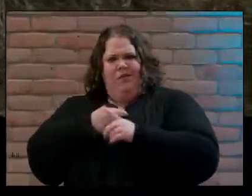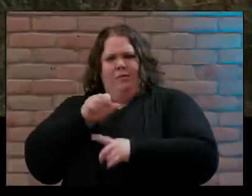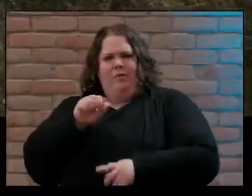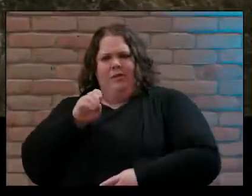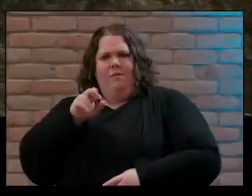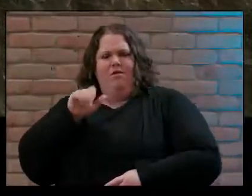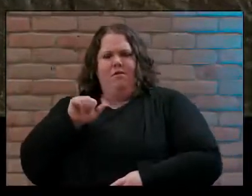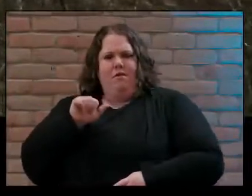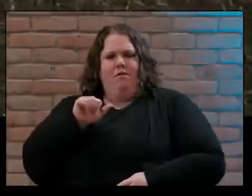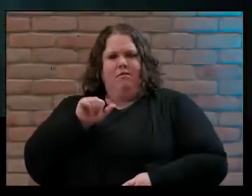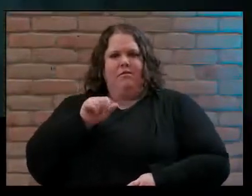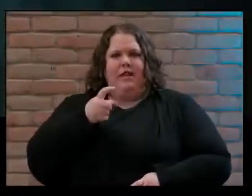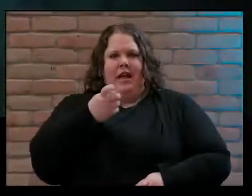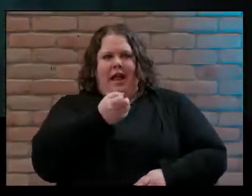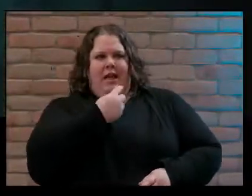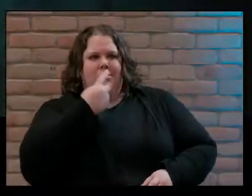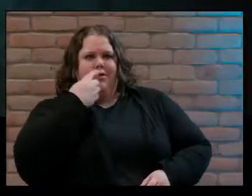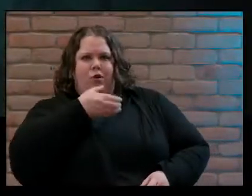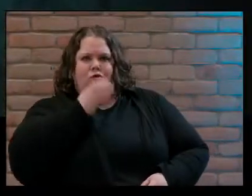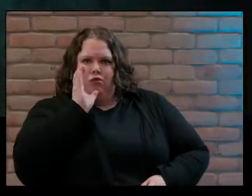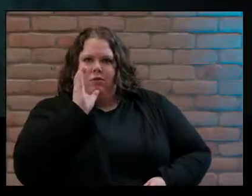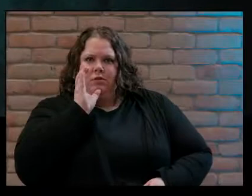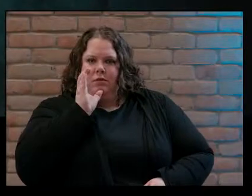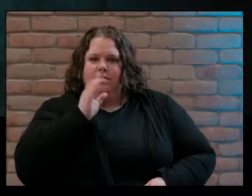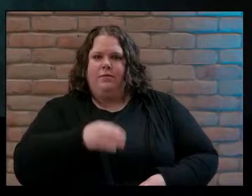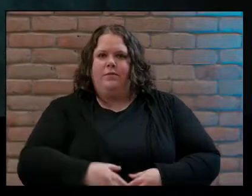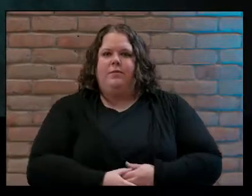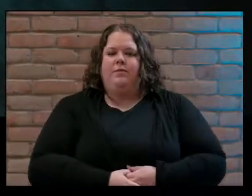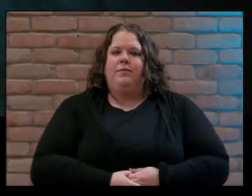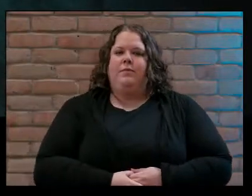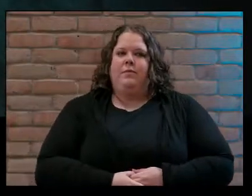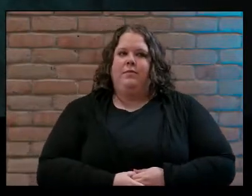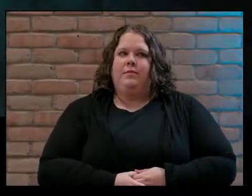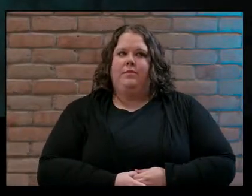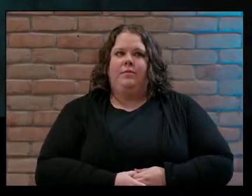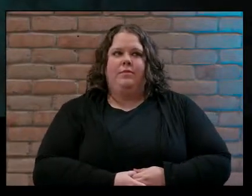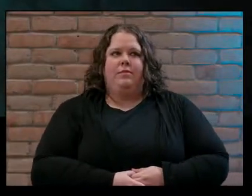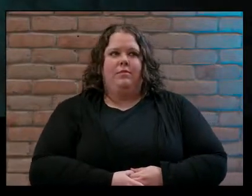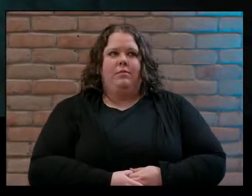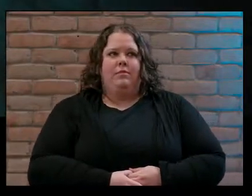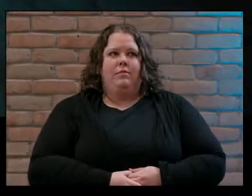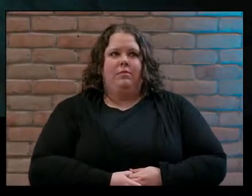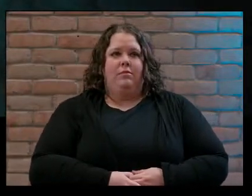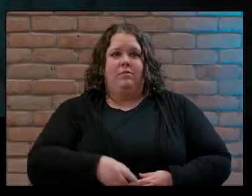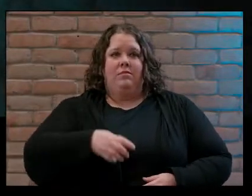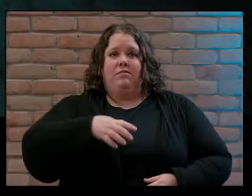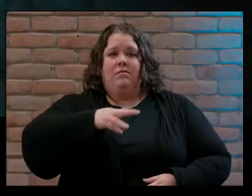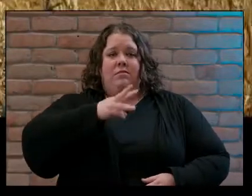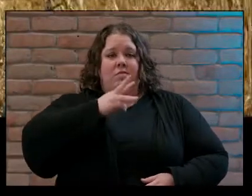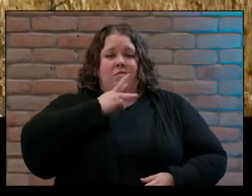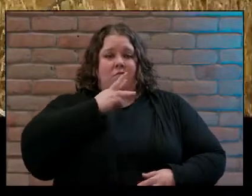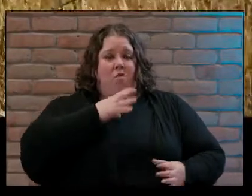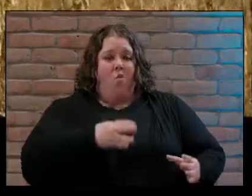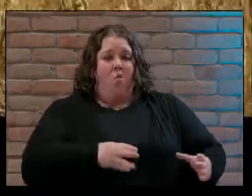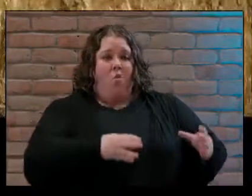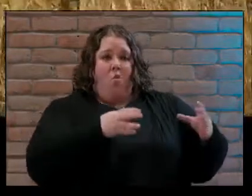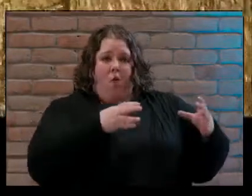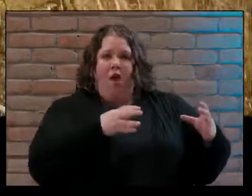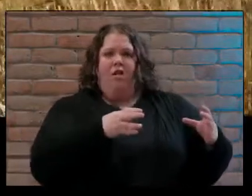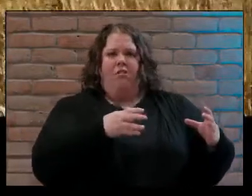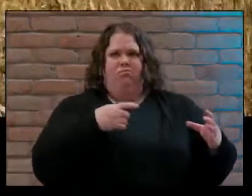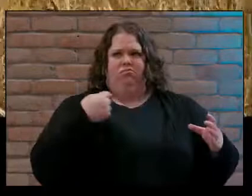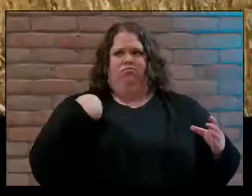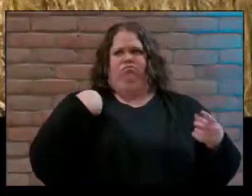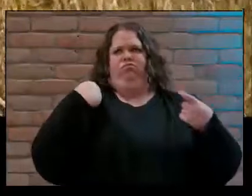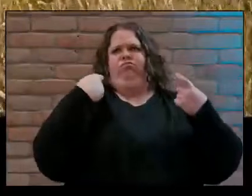I have been drinking from the same well for more